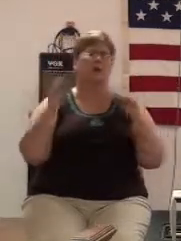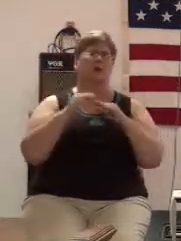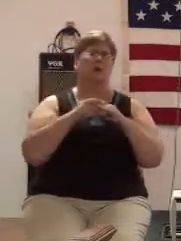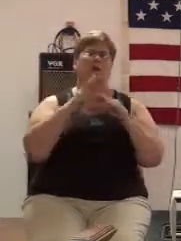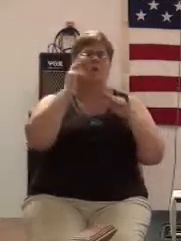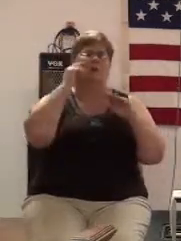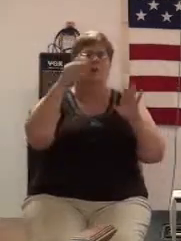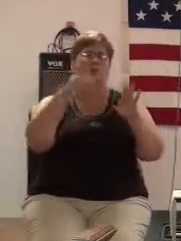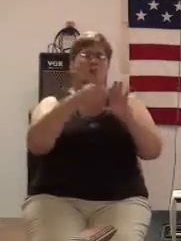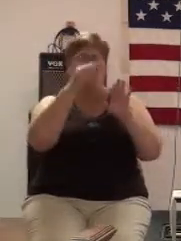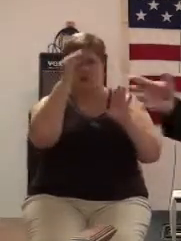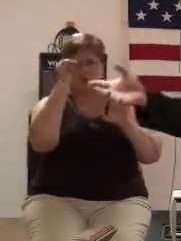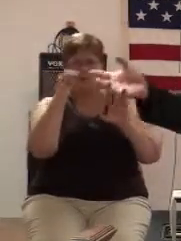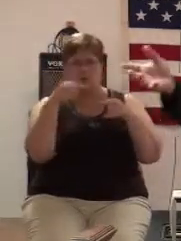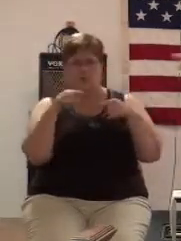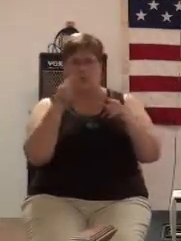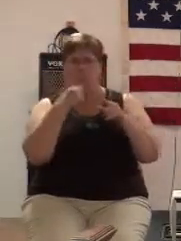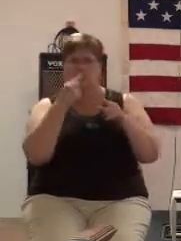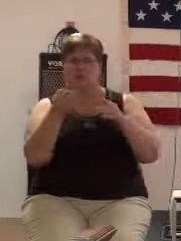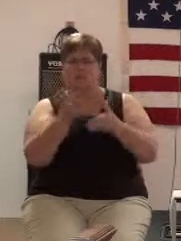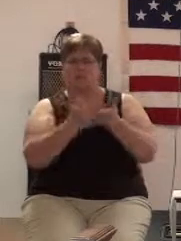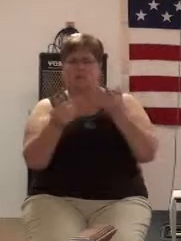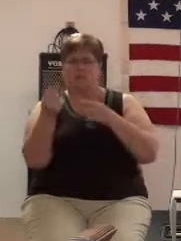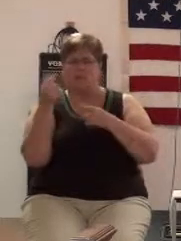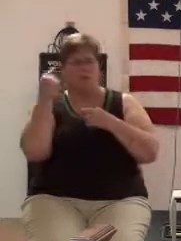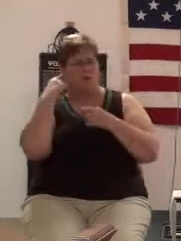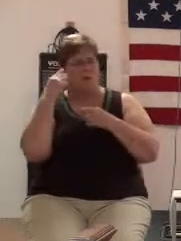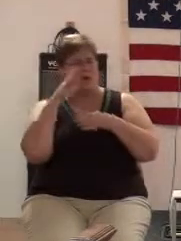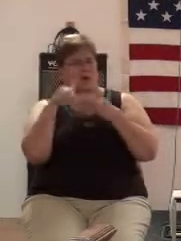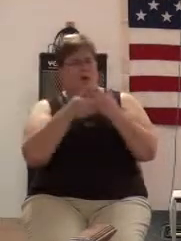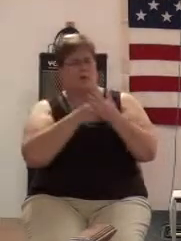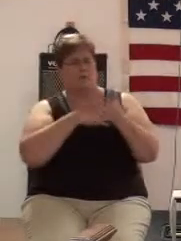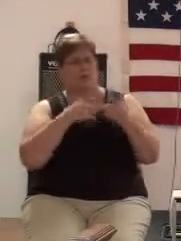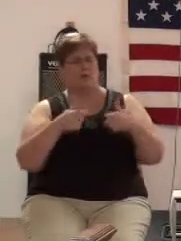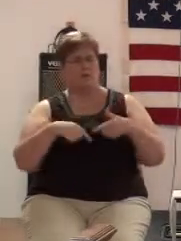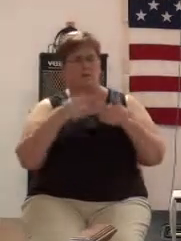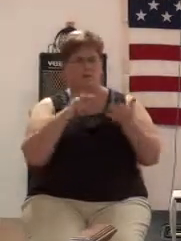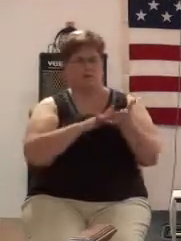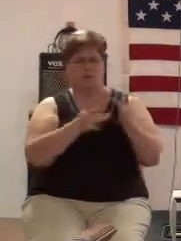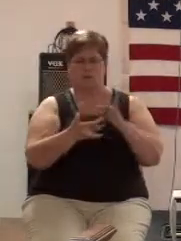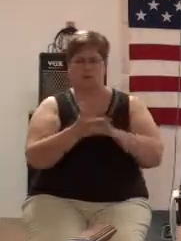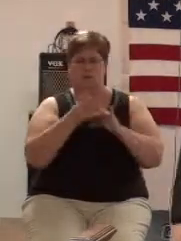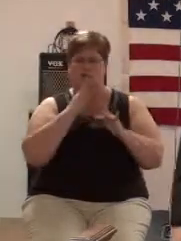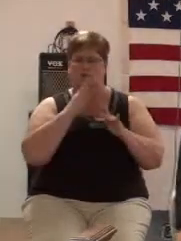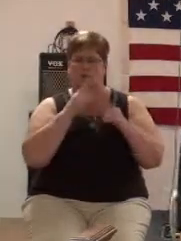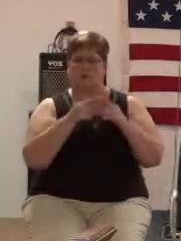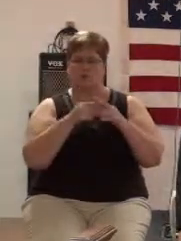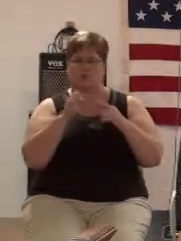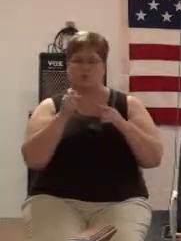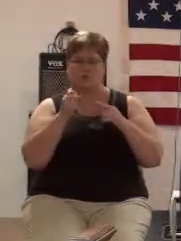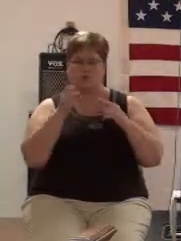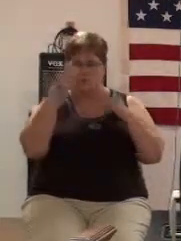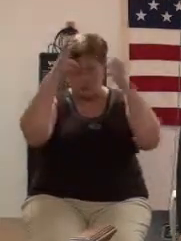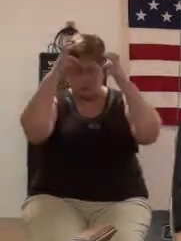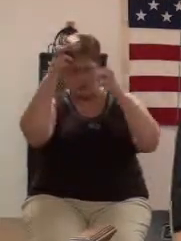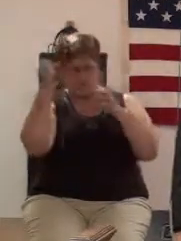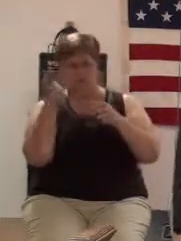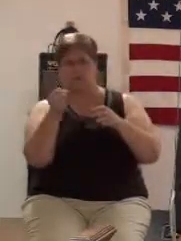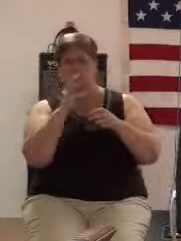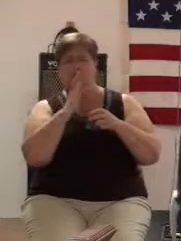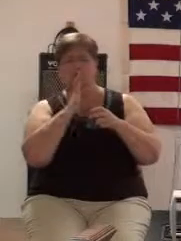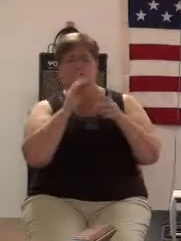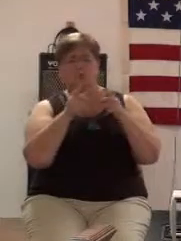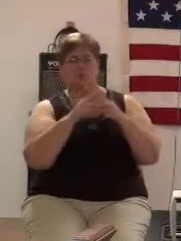at him let me tell you something I've heard it preached all my life well Jesus spoke to Satan no he didn't he spoke to Peter